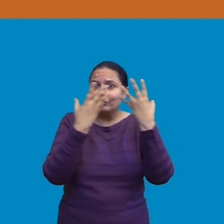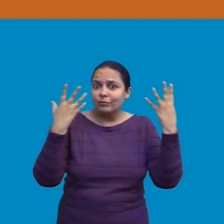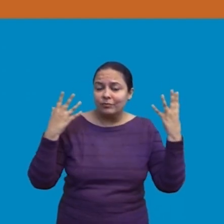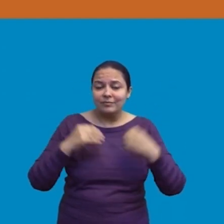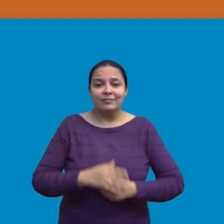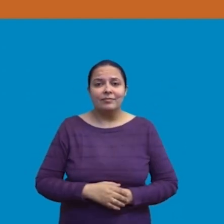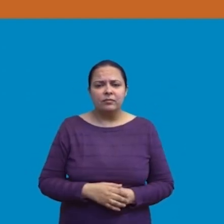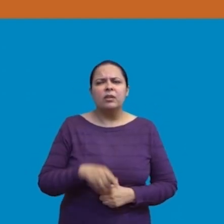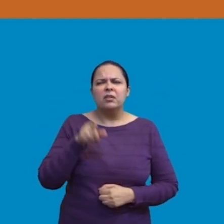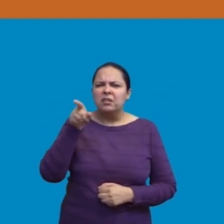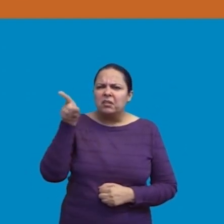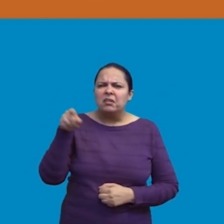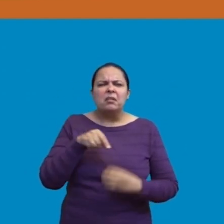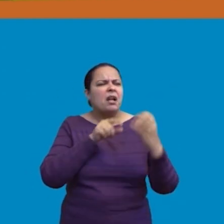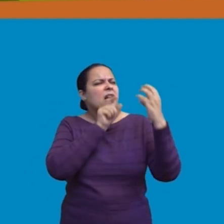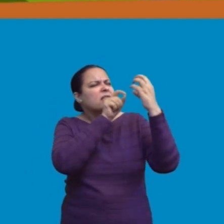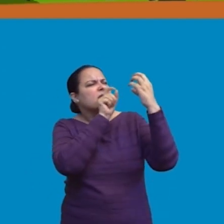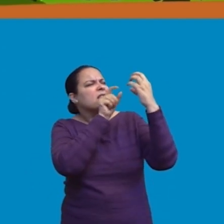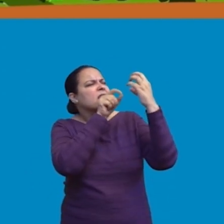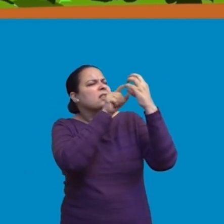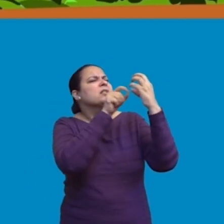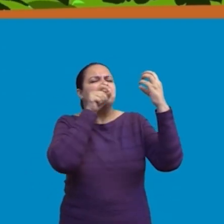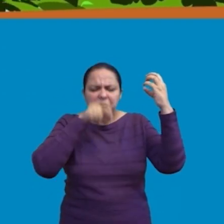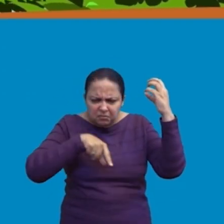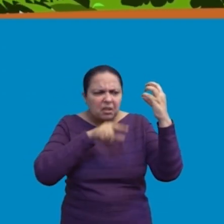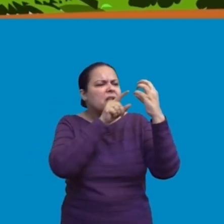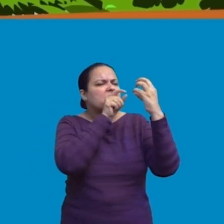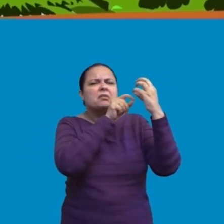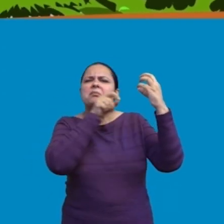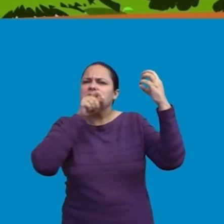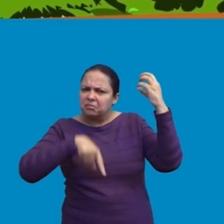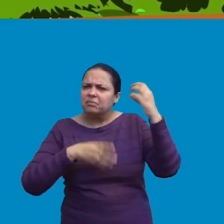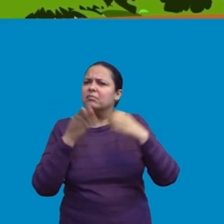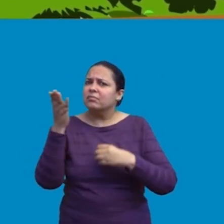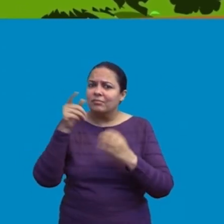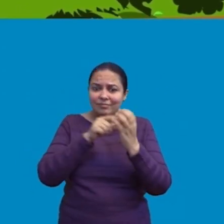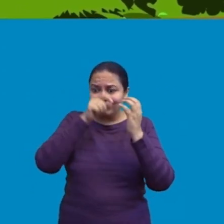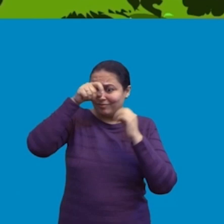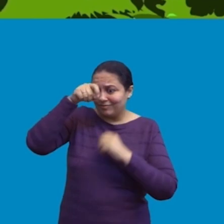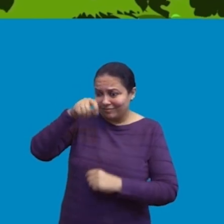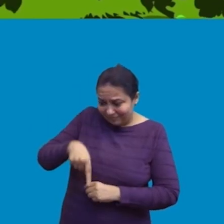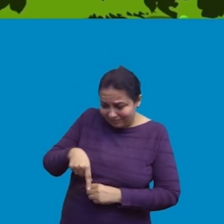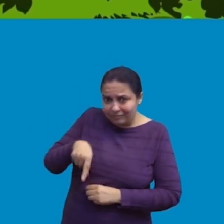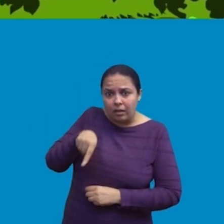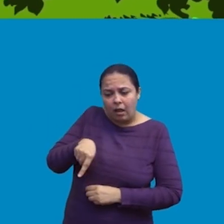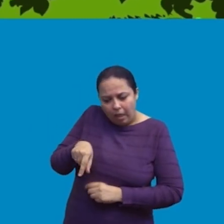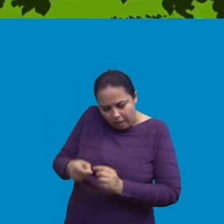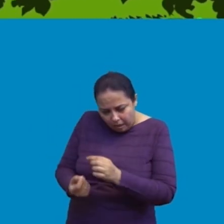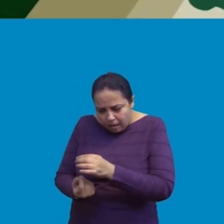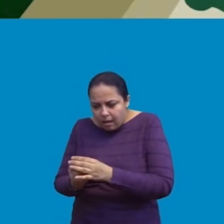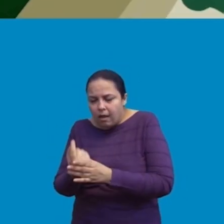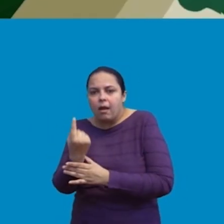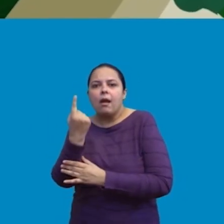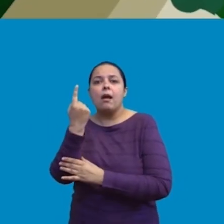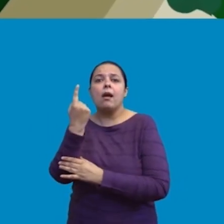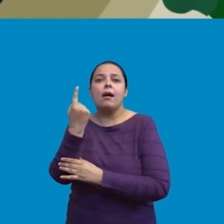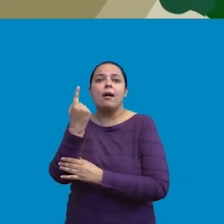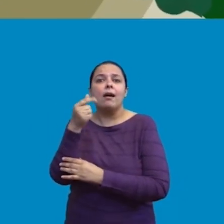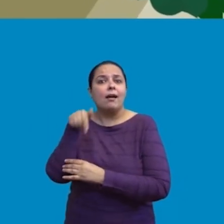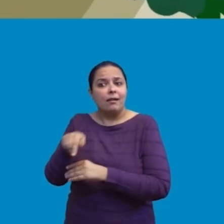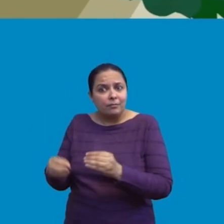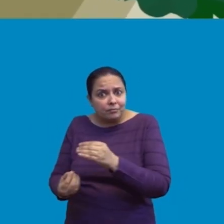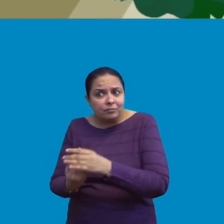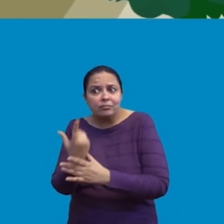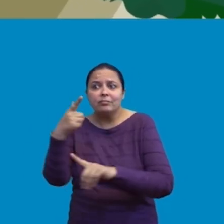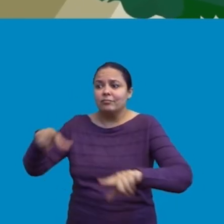Whenever you throw the leftover fruit, seeds fall on the ground and grow into a tree like me. How